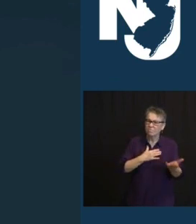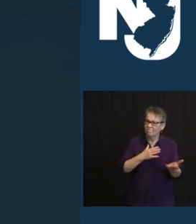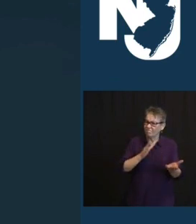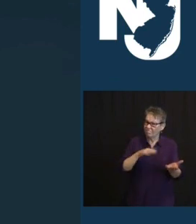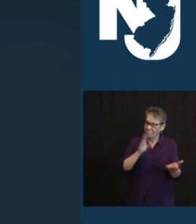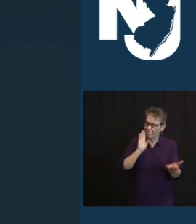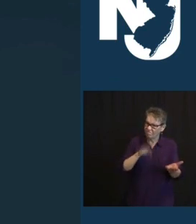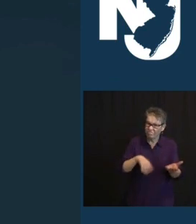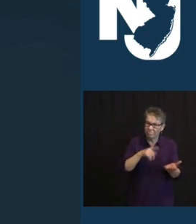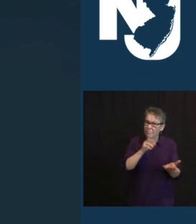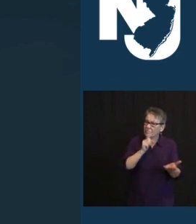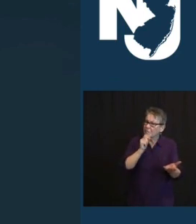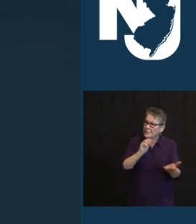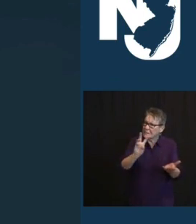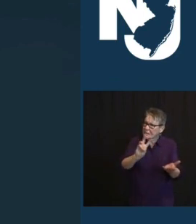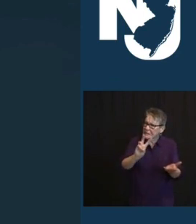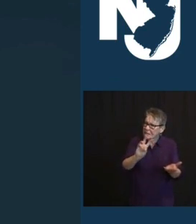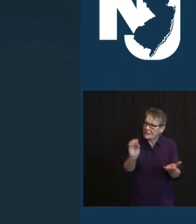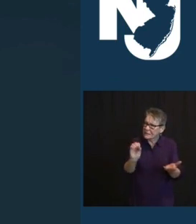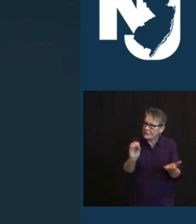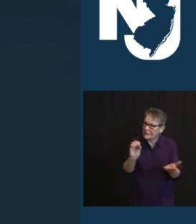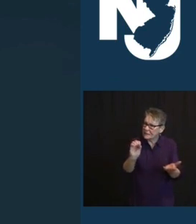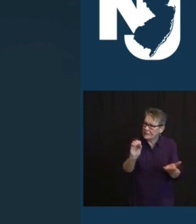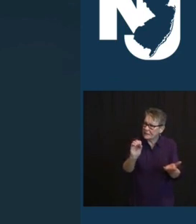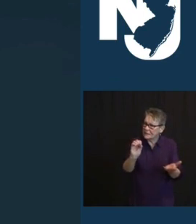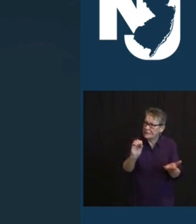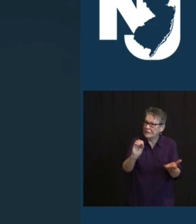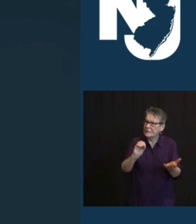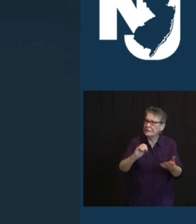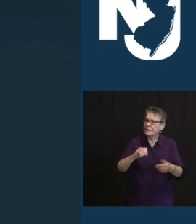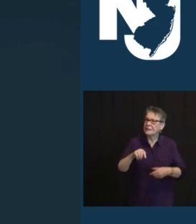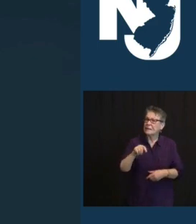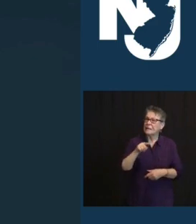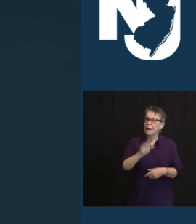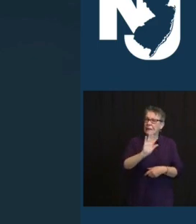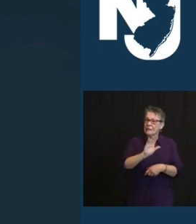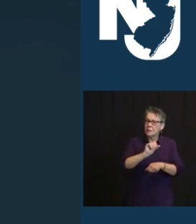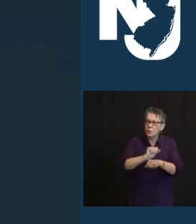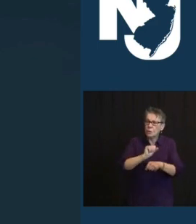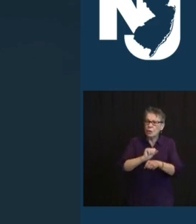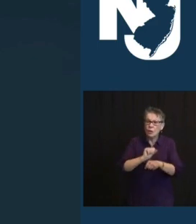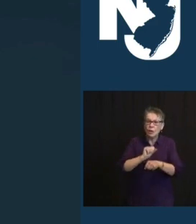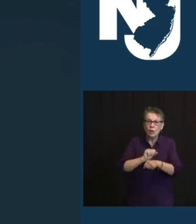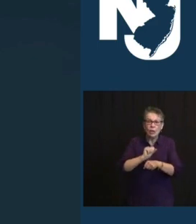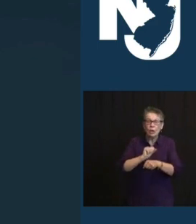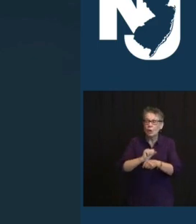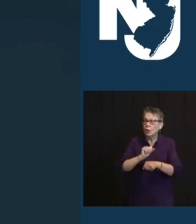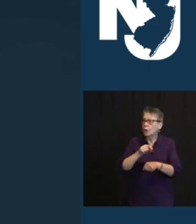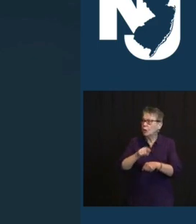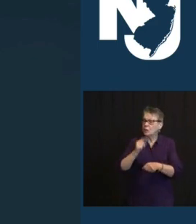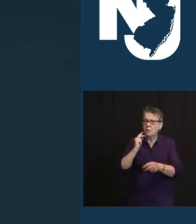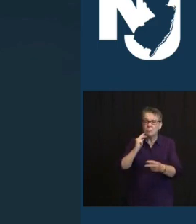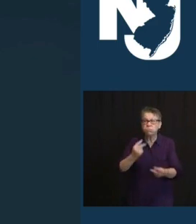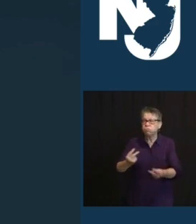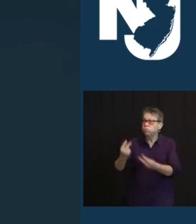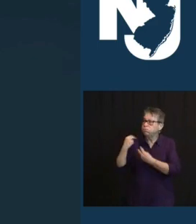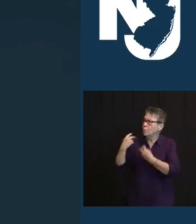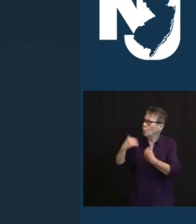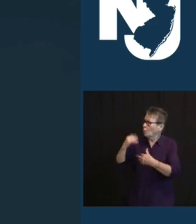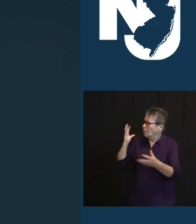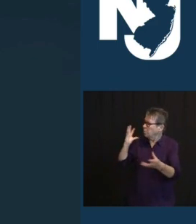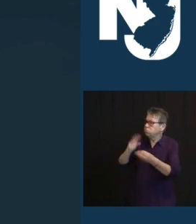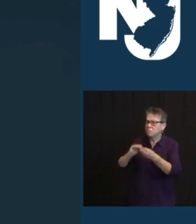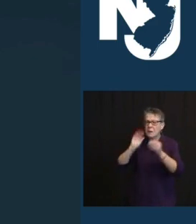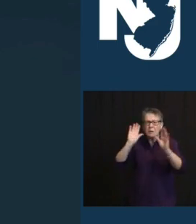OLD, BUT HIS LEGACY WILL LIVE ON THROUGH HIS ART. WE ARE HONORED THAT HUGO'S FAMILY CHOSE TO RAISE HIM IN THE GREAT STATE OF NEW JERSEY,